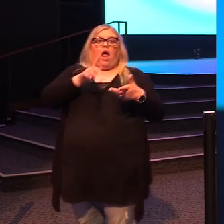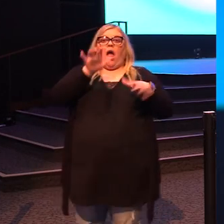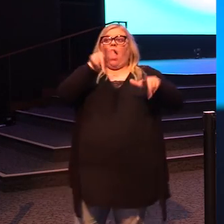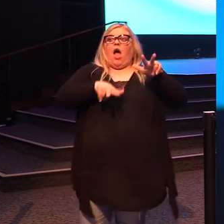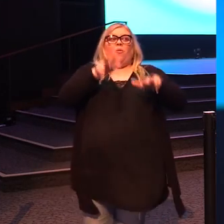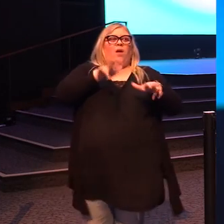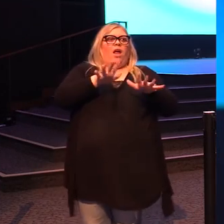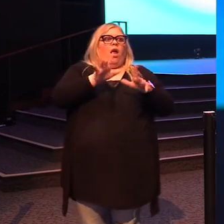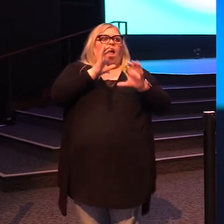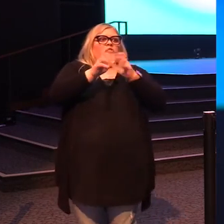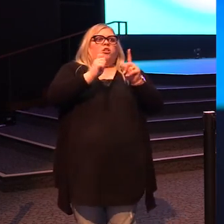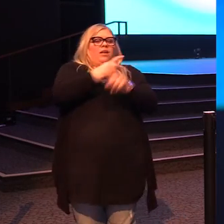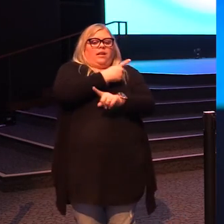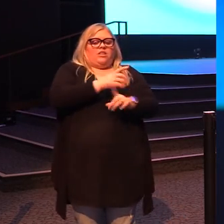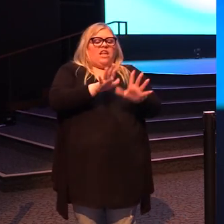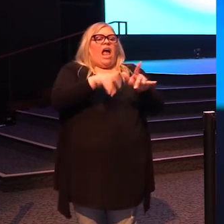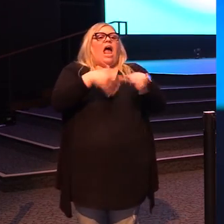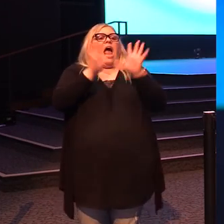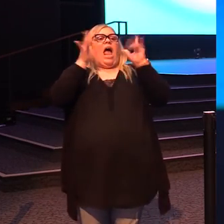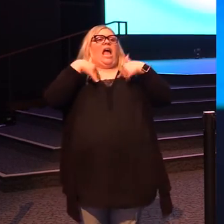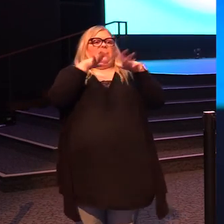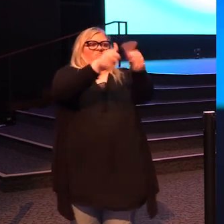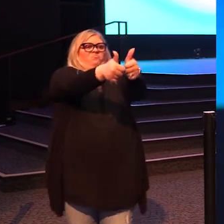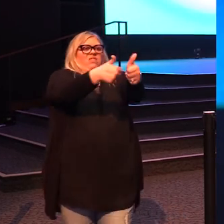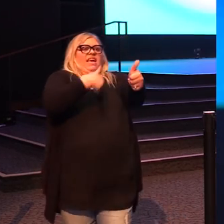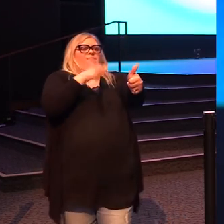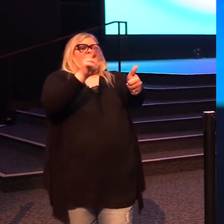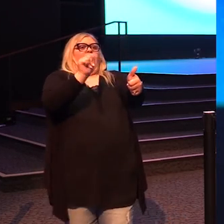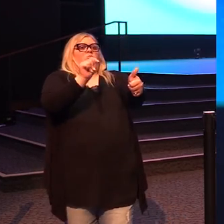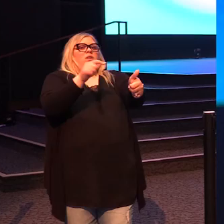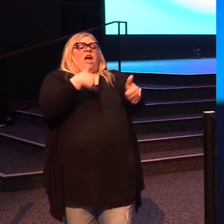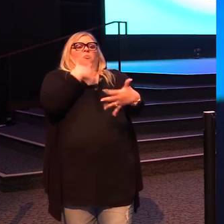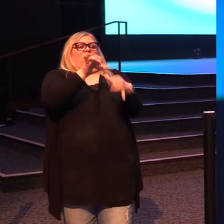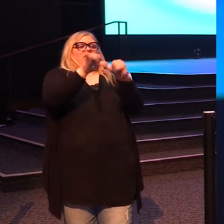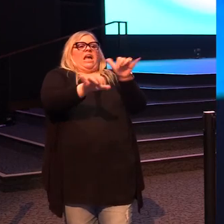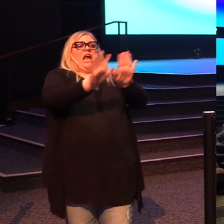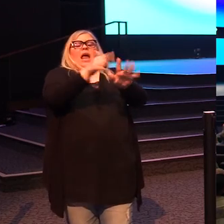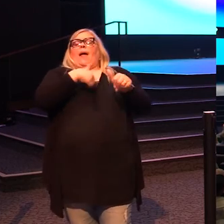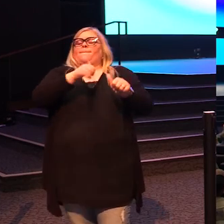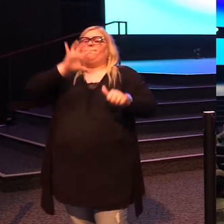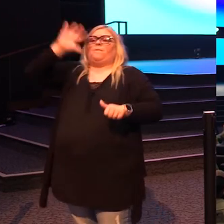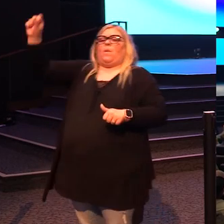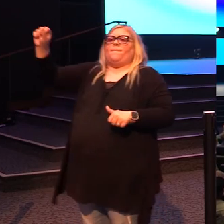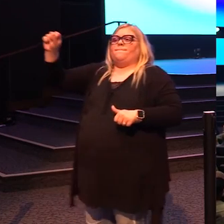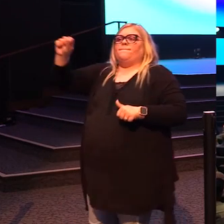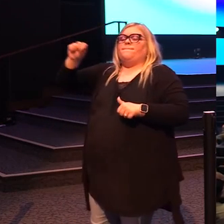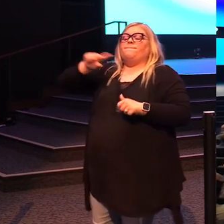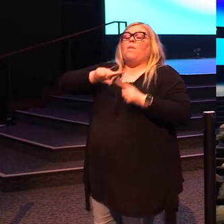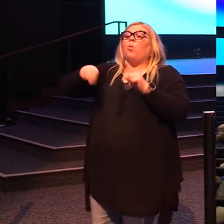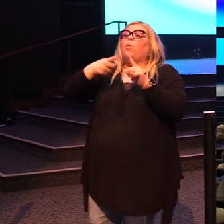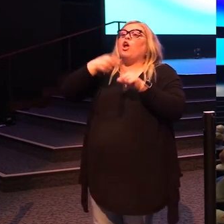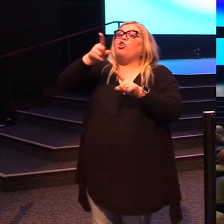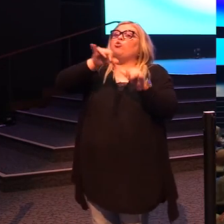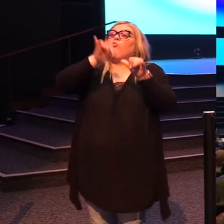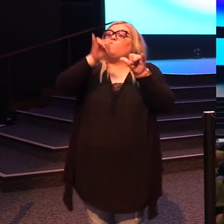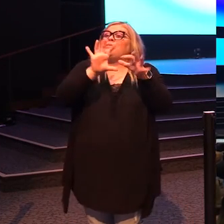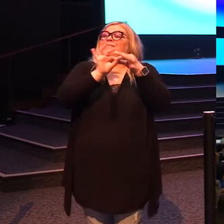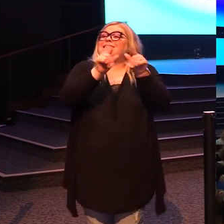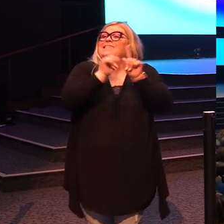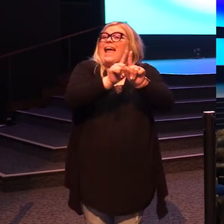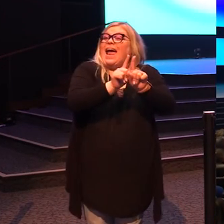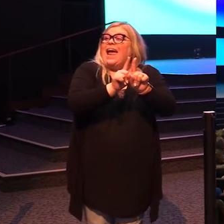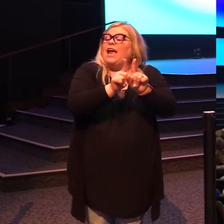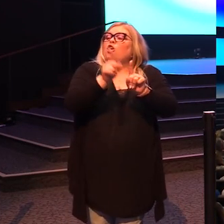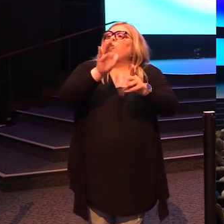conversation. When it gets awkward, you're like, ah, I'm out of here because you don't want to stay. But it's only when you stay that you actually